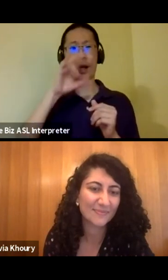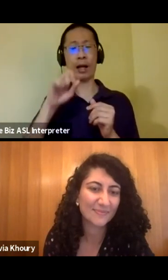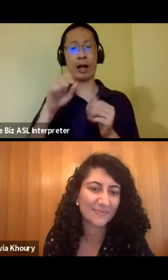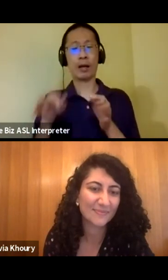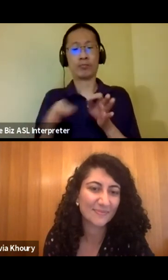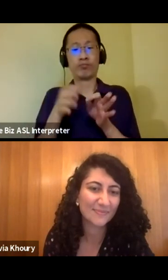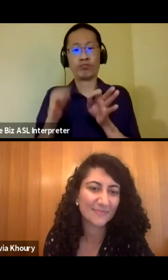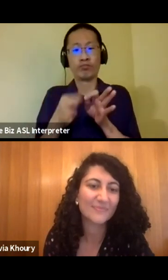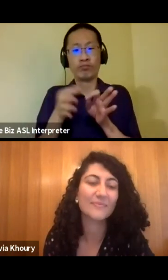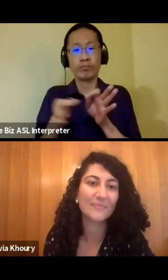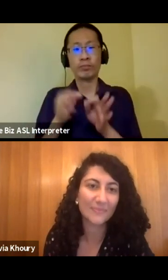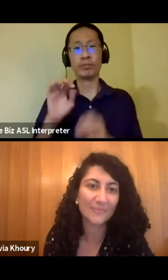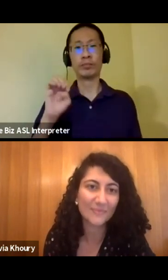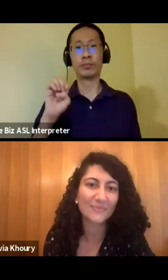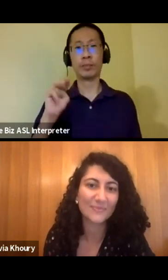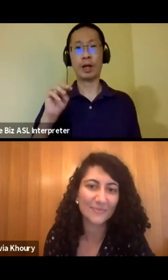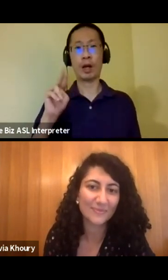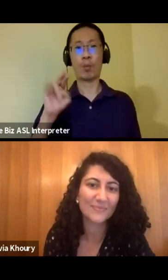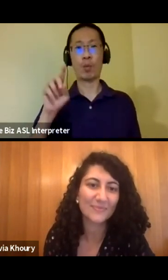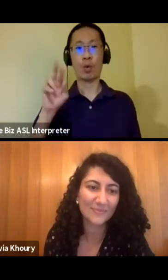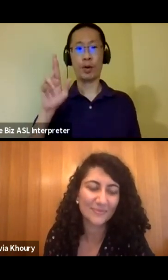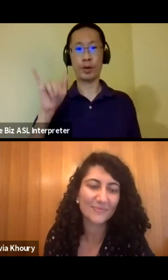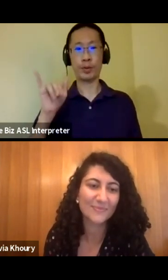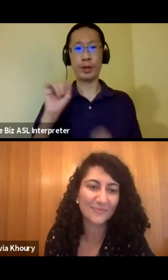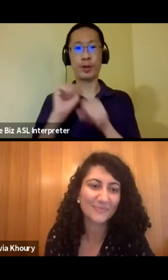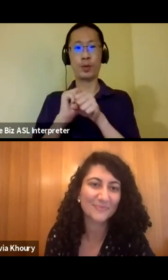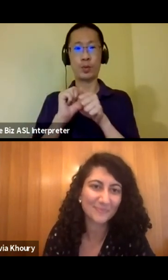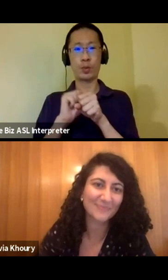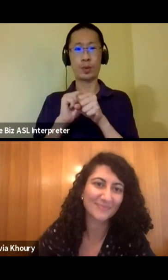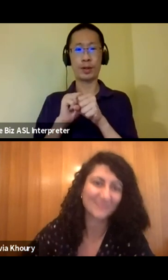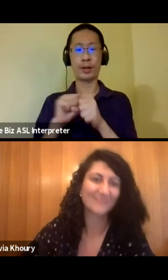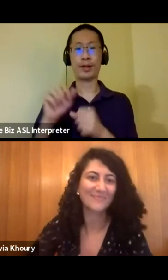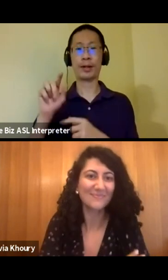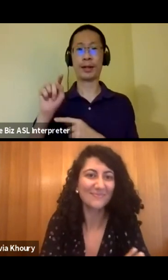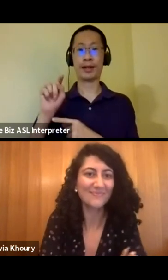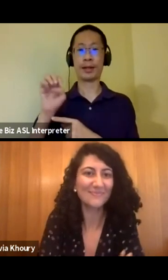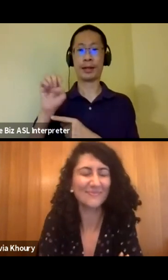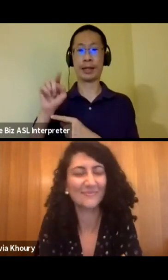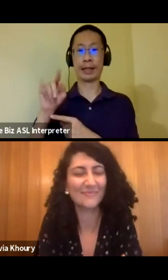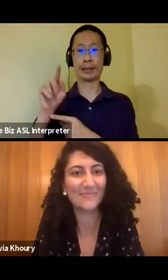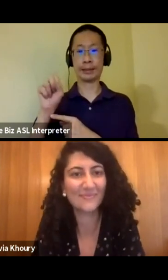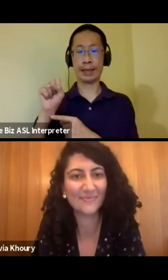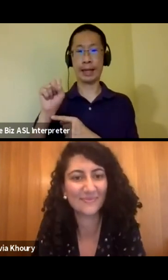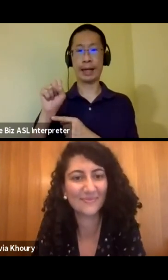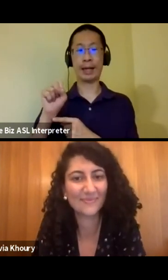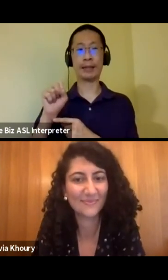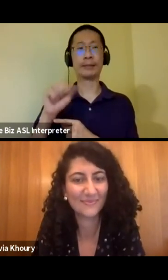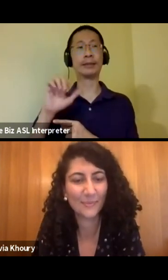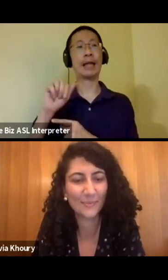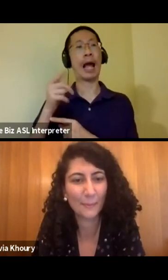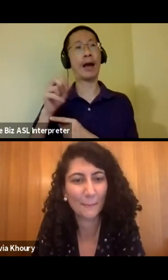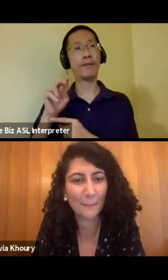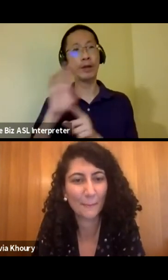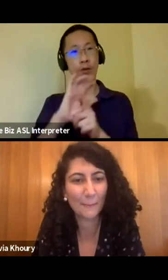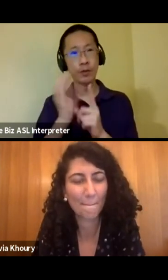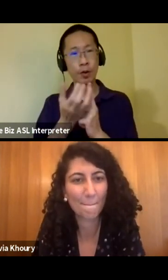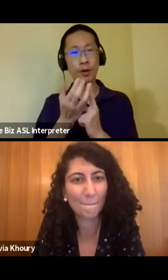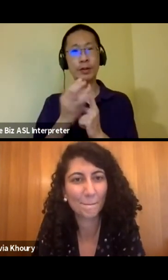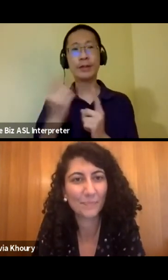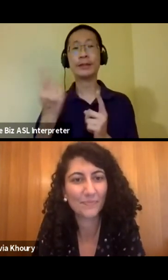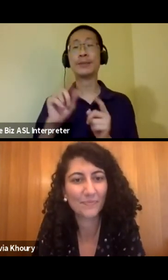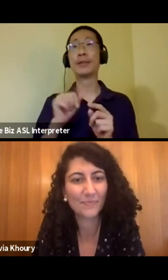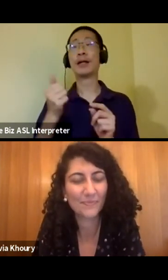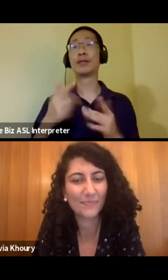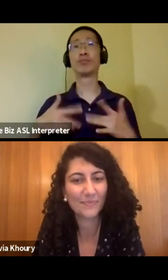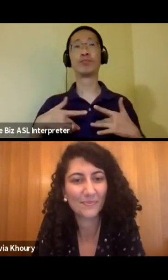um, in textiles in Afghan culture. And another glimmer of hope is that I think that we're in an